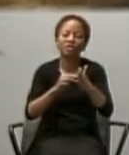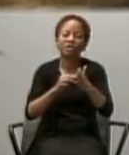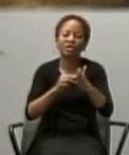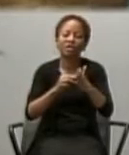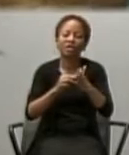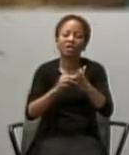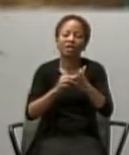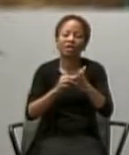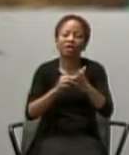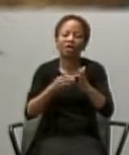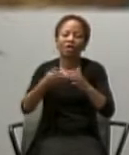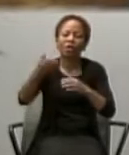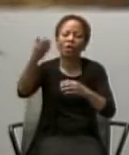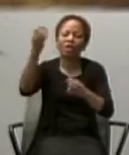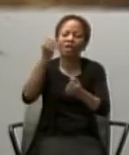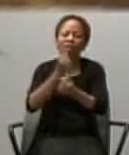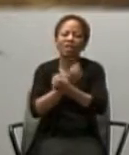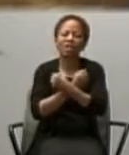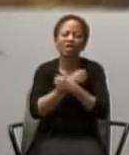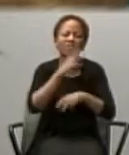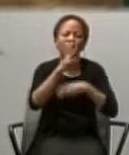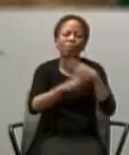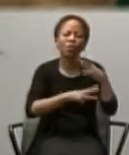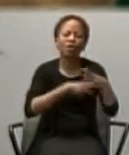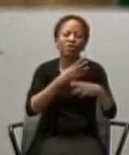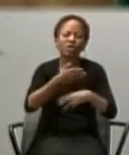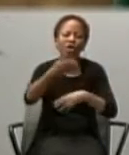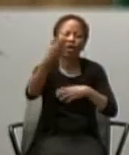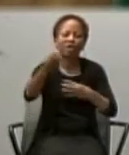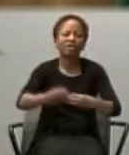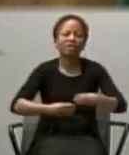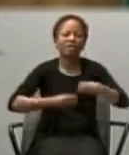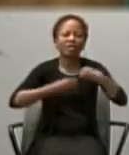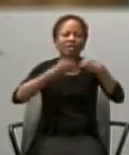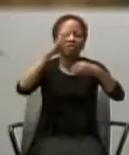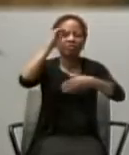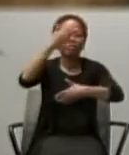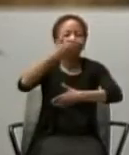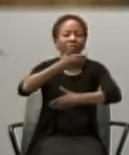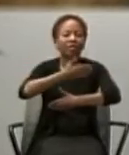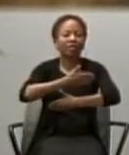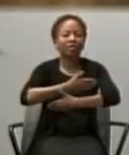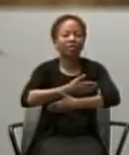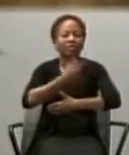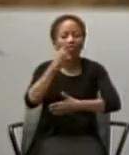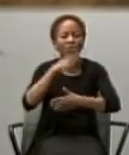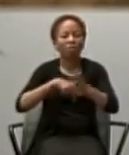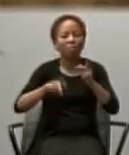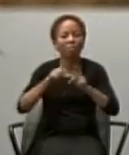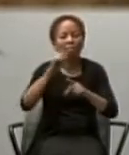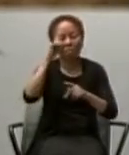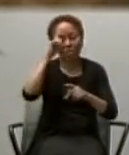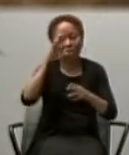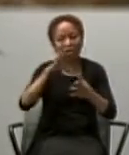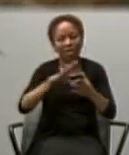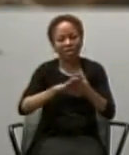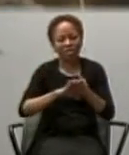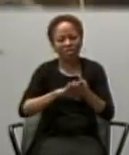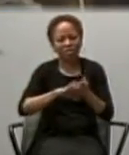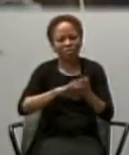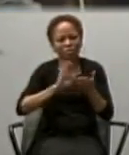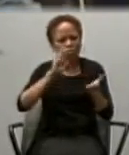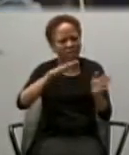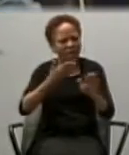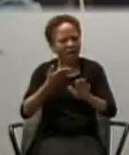world, that he gave, his only begotten son, so that those, who believe in him, may not perish,